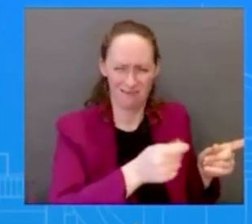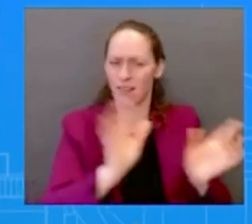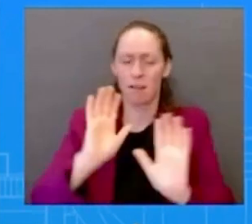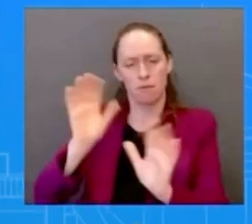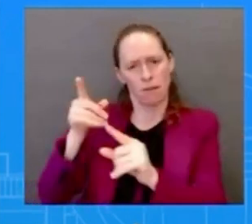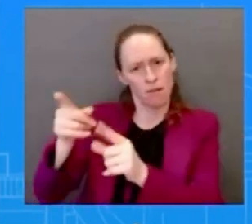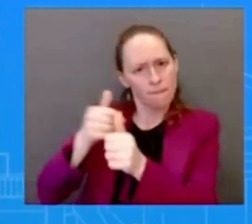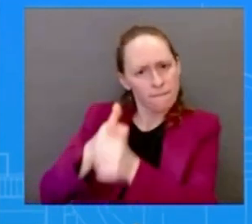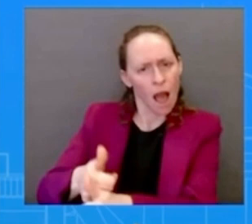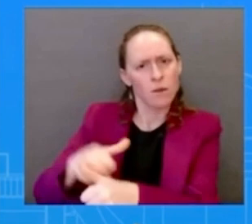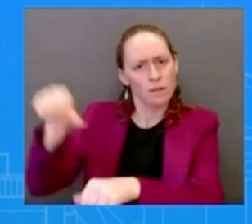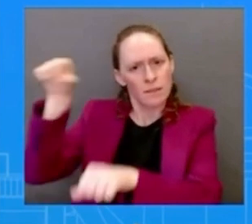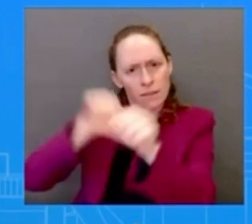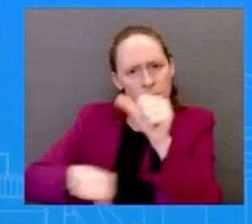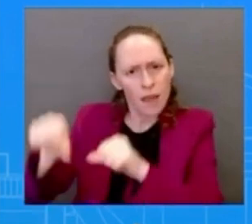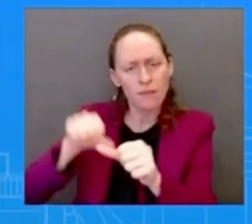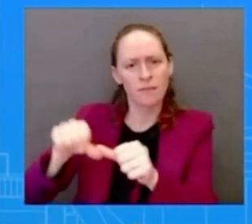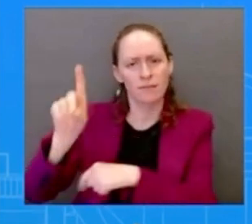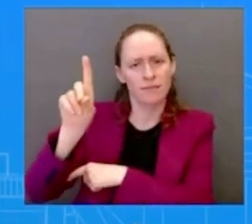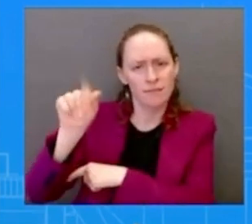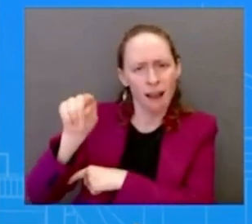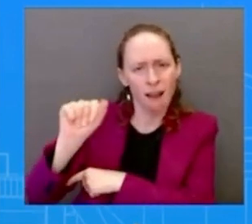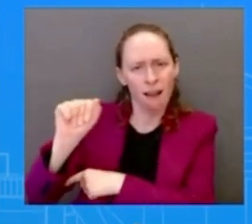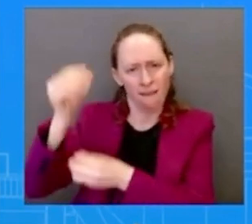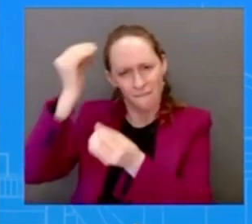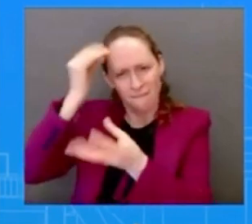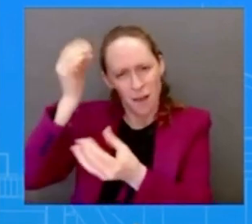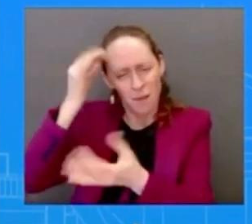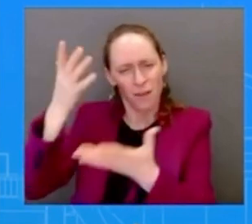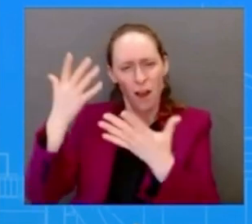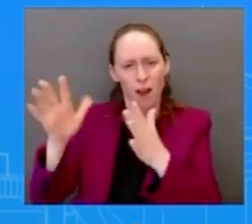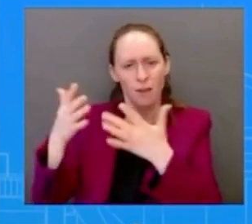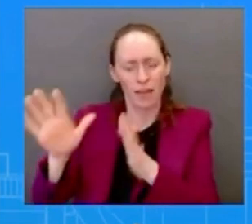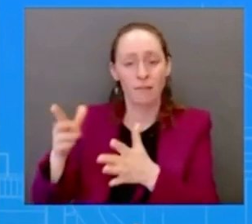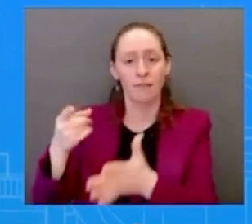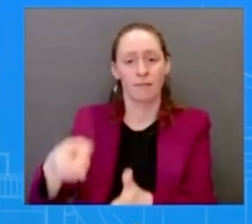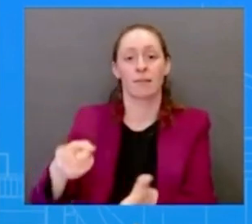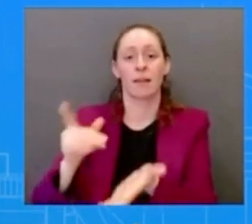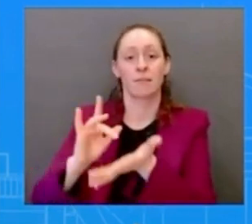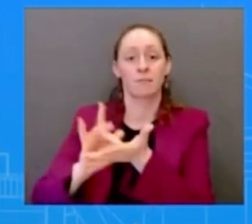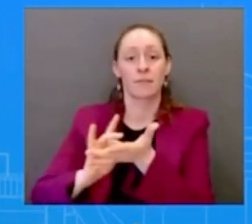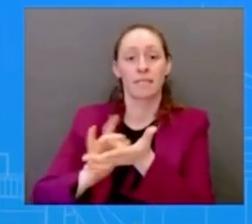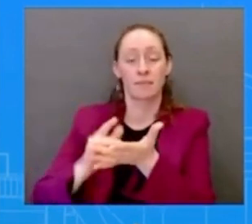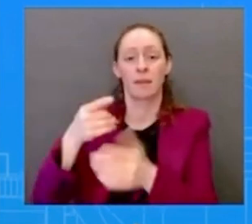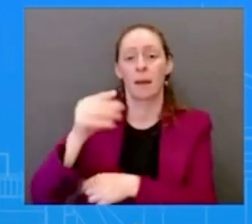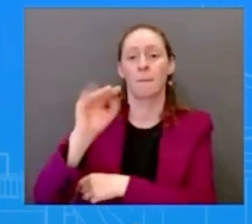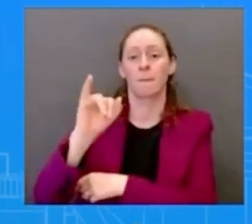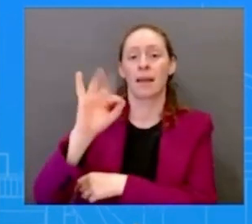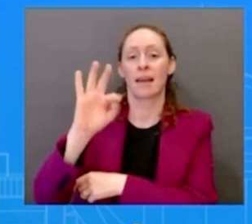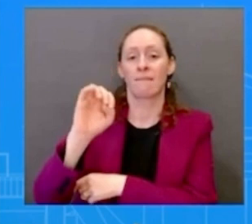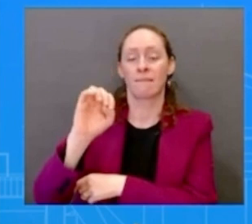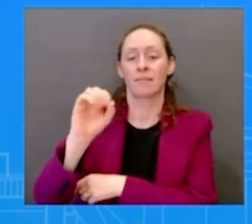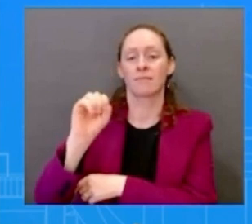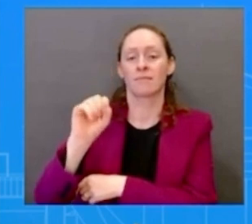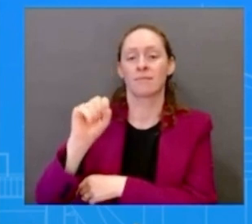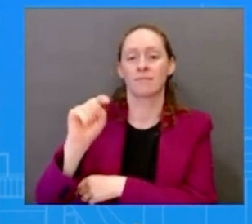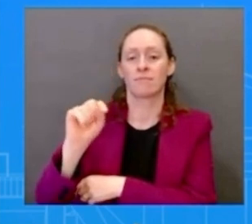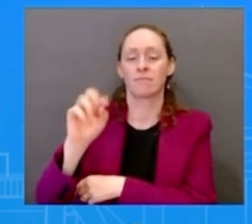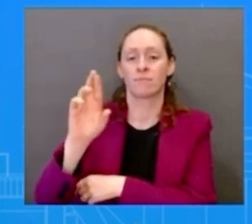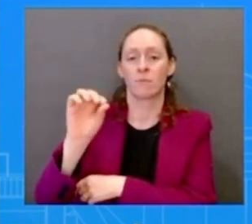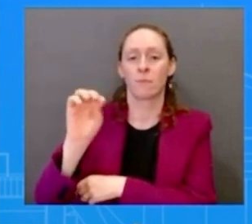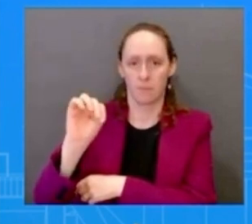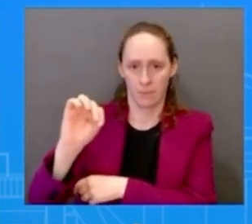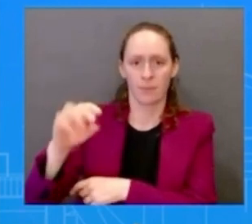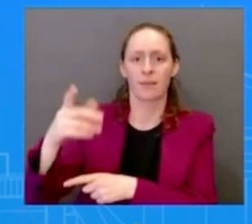mifeprestone is safe and there is no question about that we know that because it's been around for two decades it's in more than 60 countries